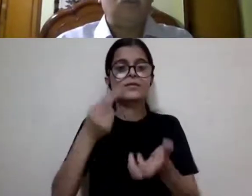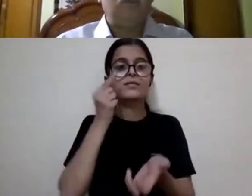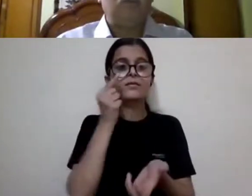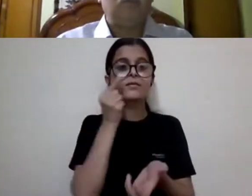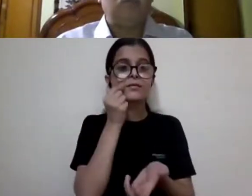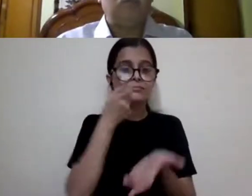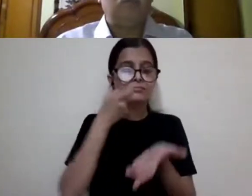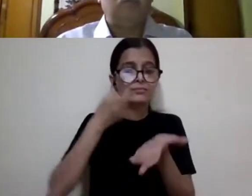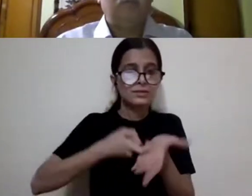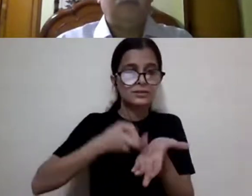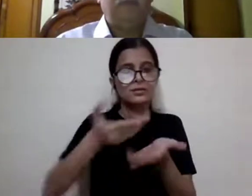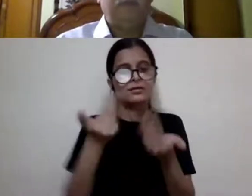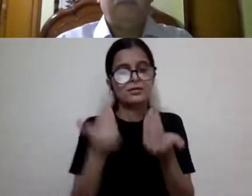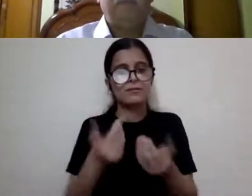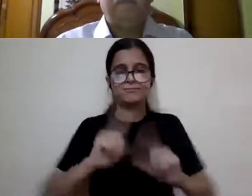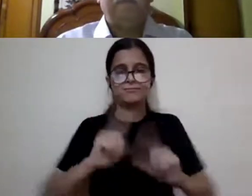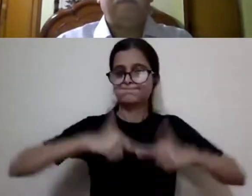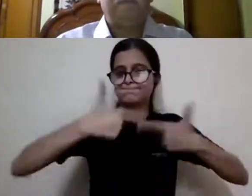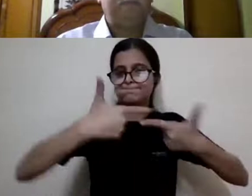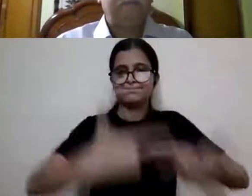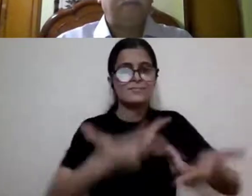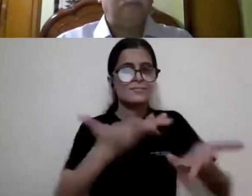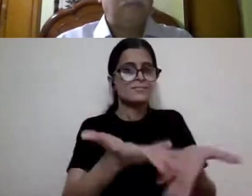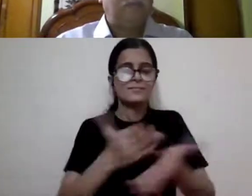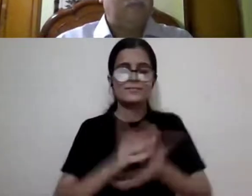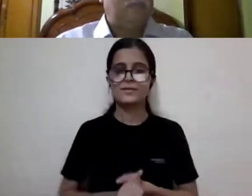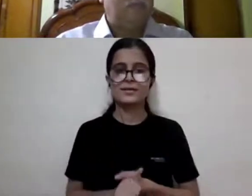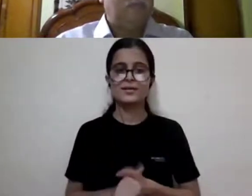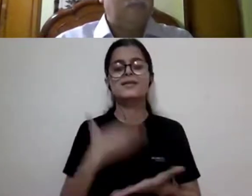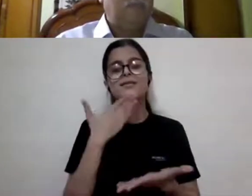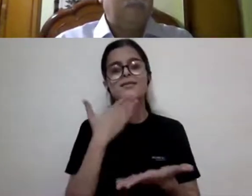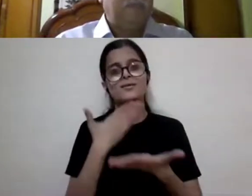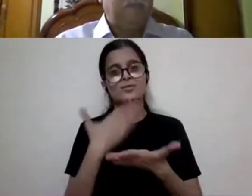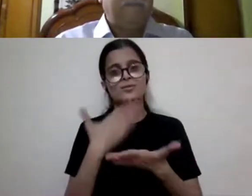mic is all yours. Ritwik you so much.